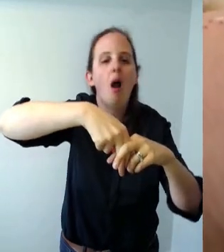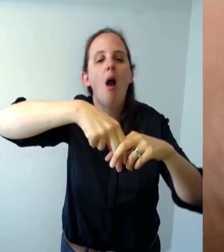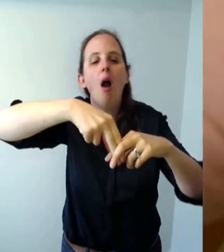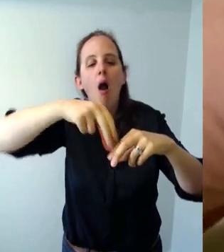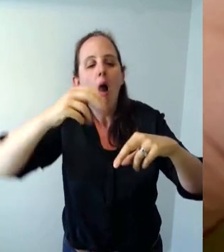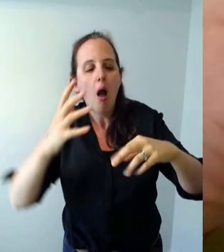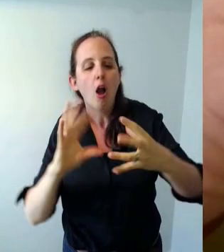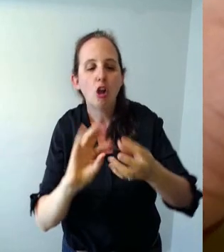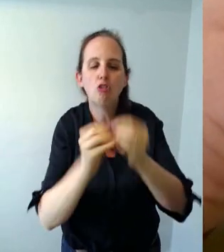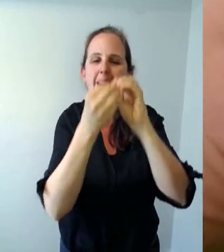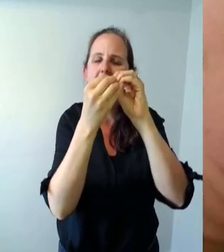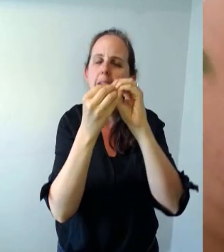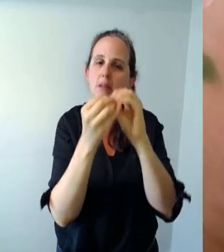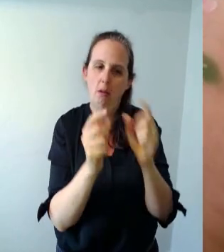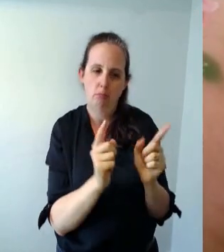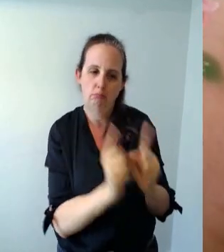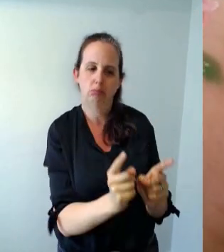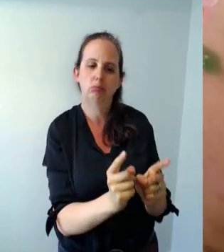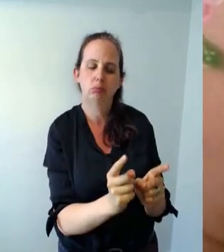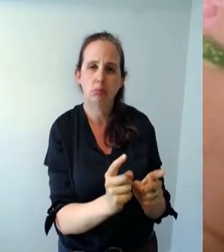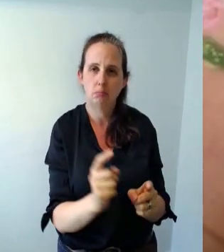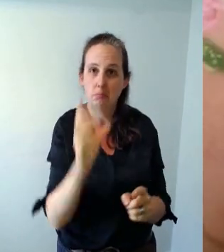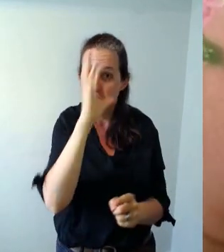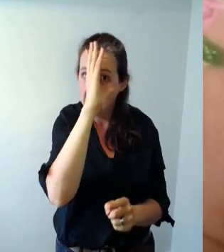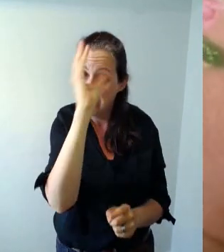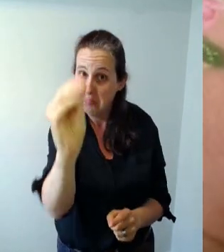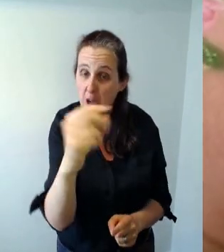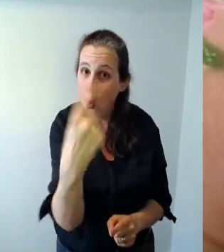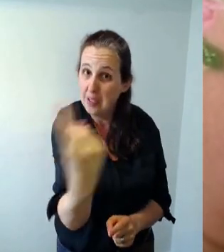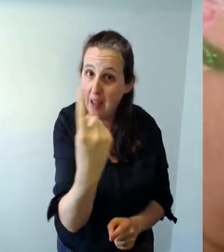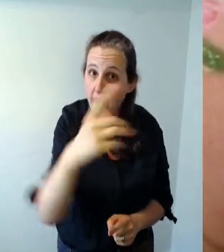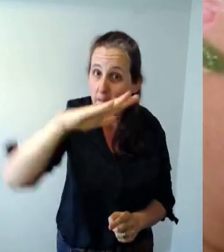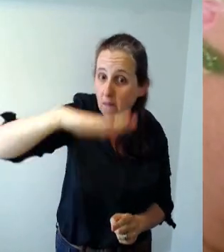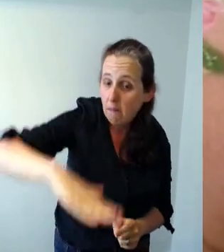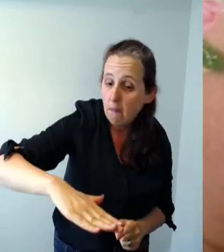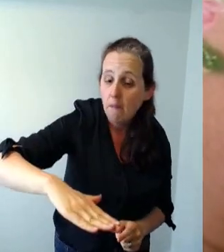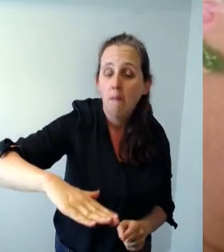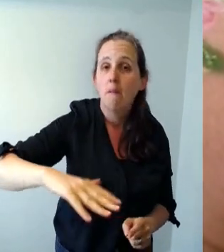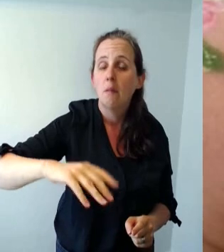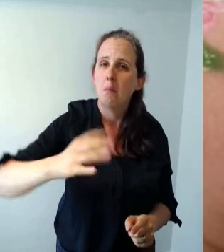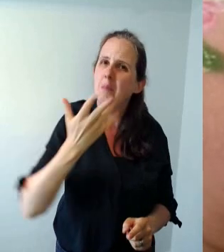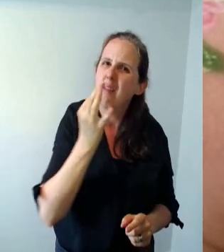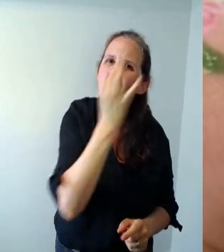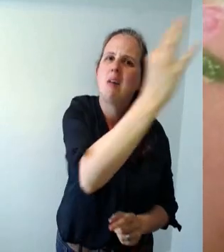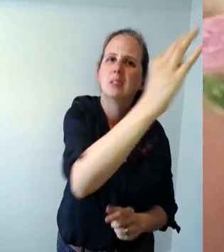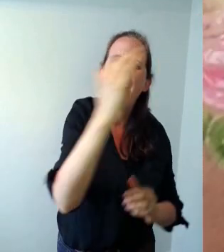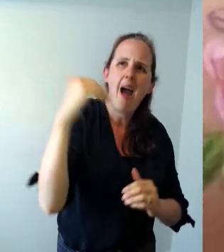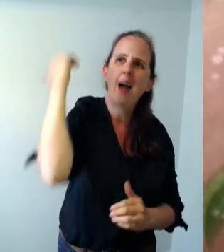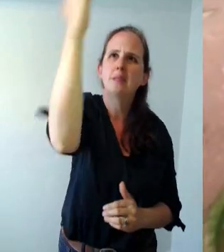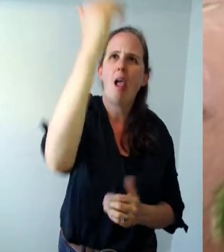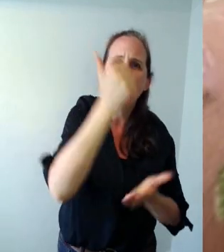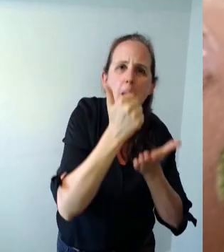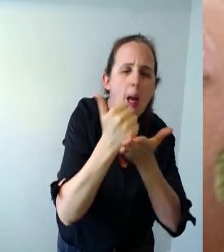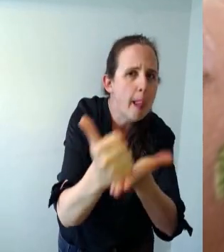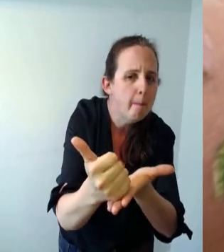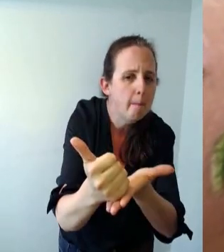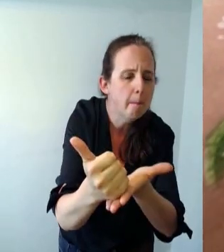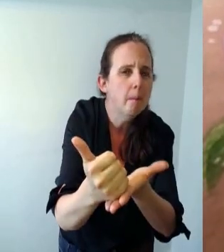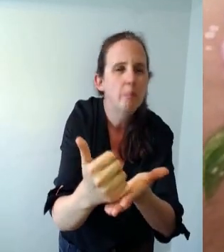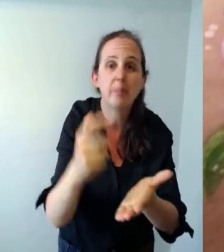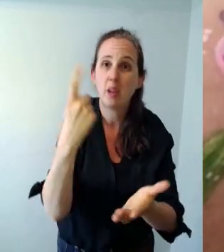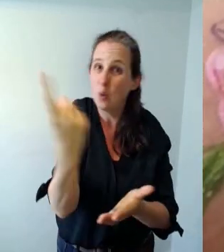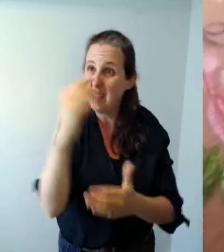obviously if you're not an adult ask an adult to help if you are an adult